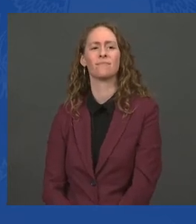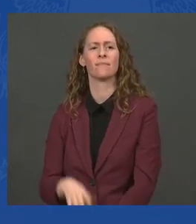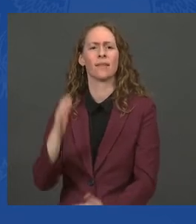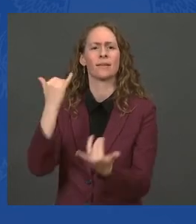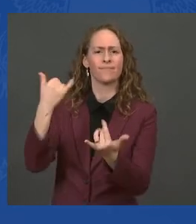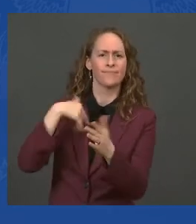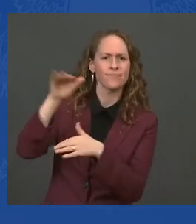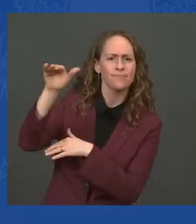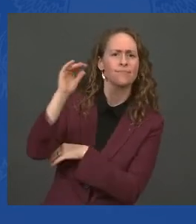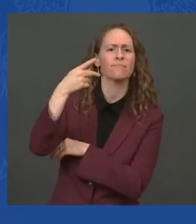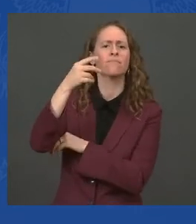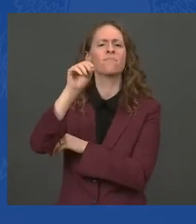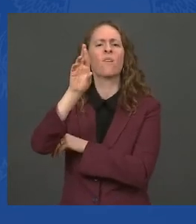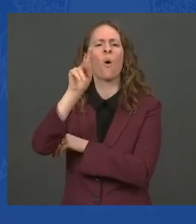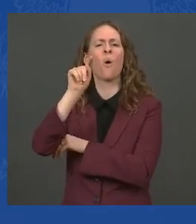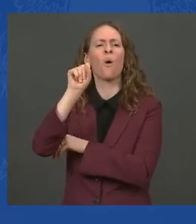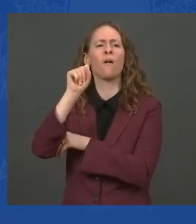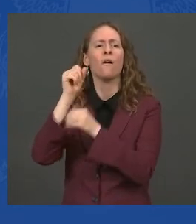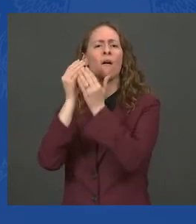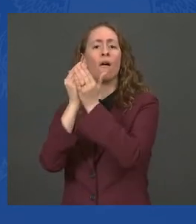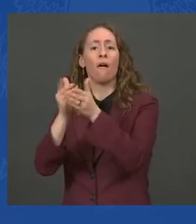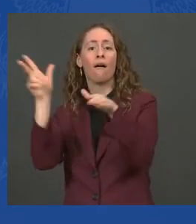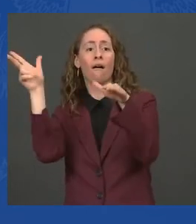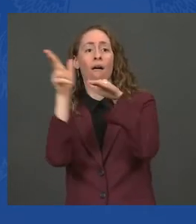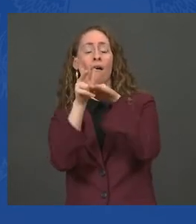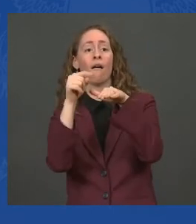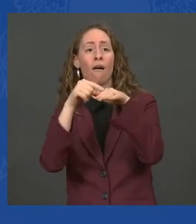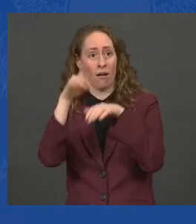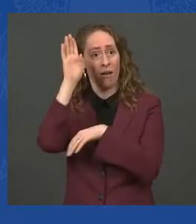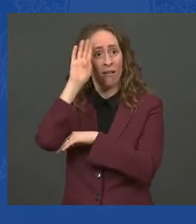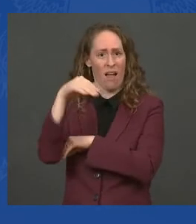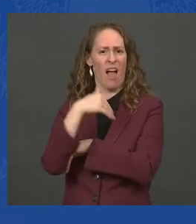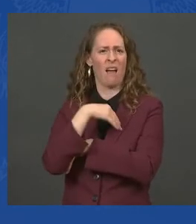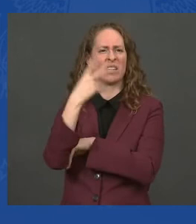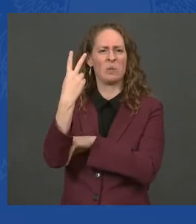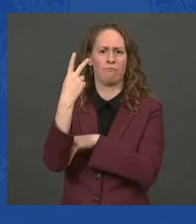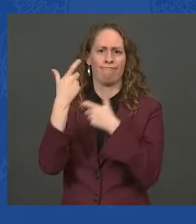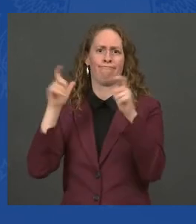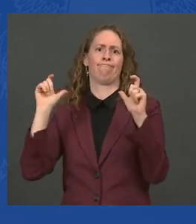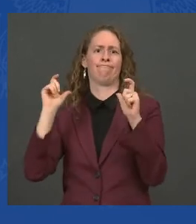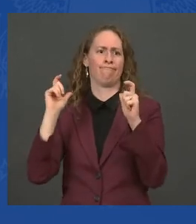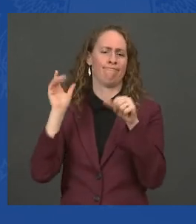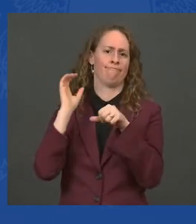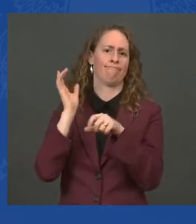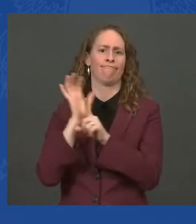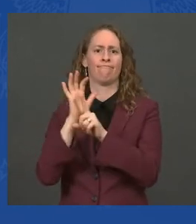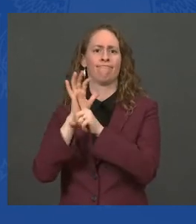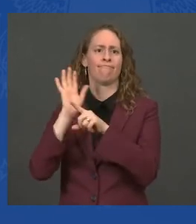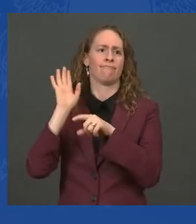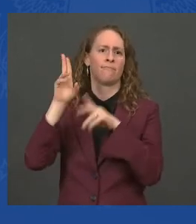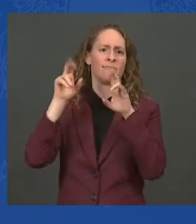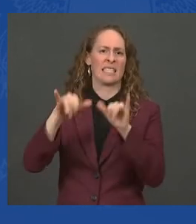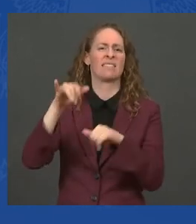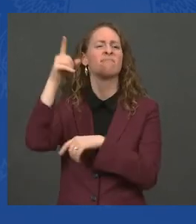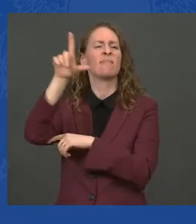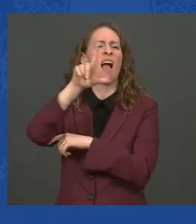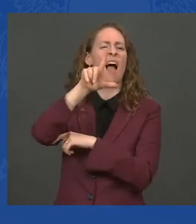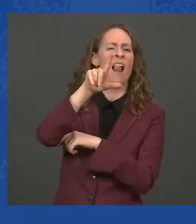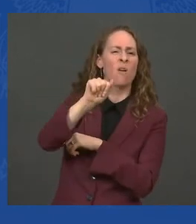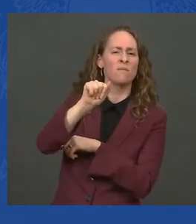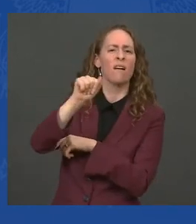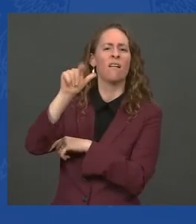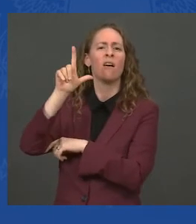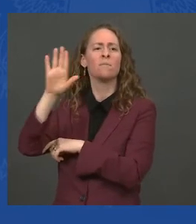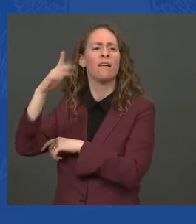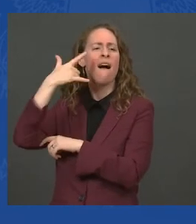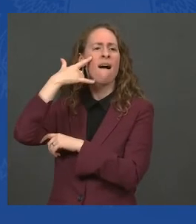the last month, the number of containers left sitting on the docks for over eight days is down by 40 percent. I've said that